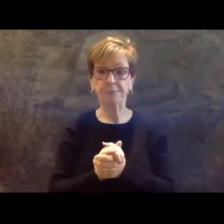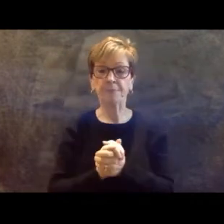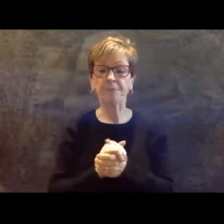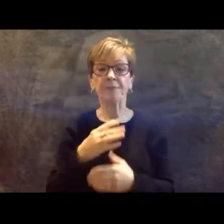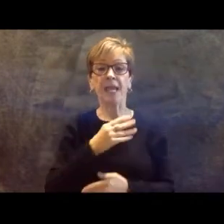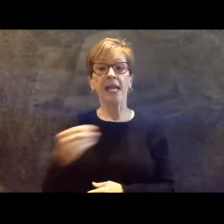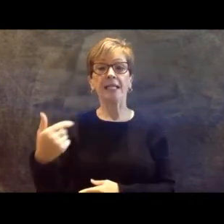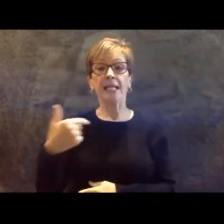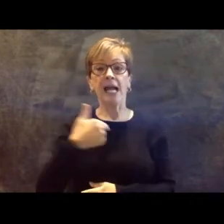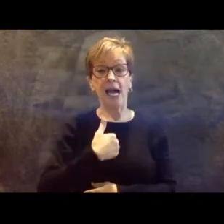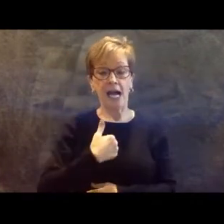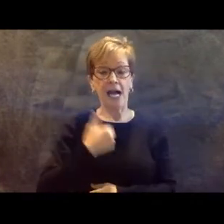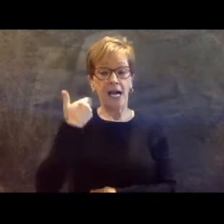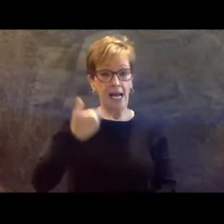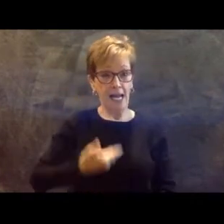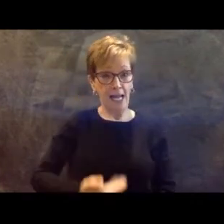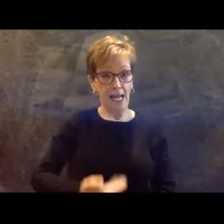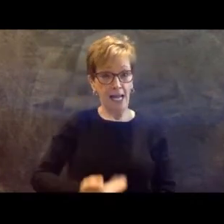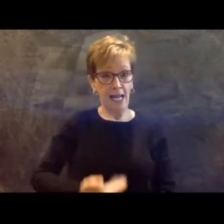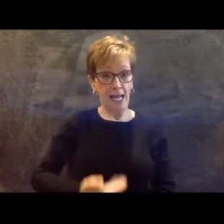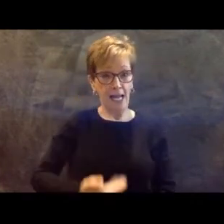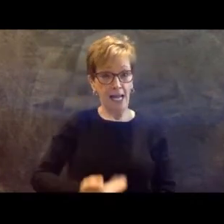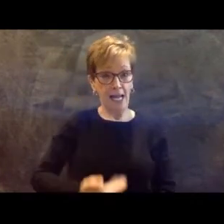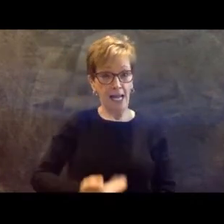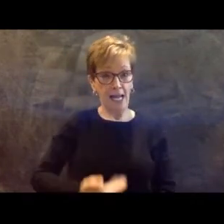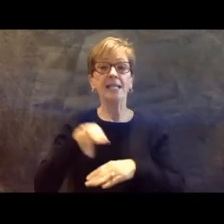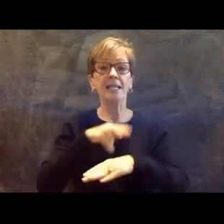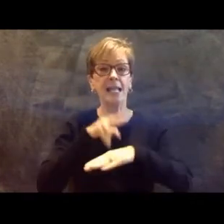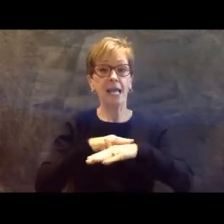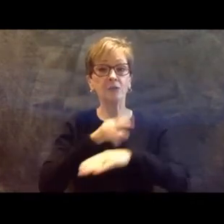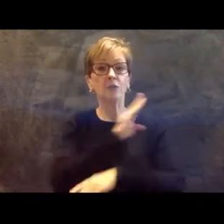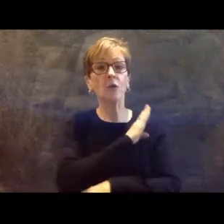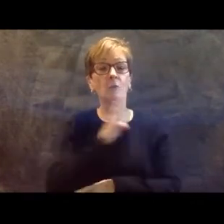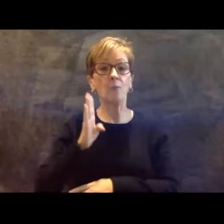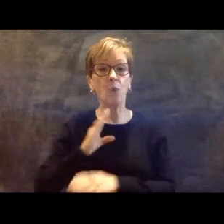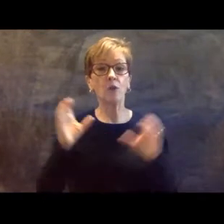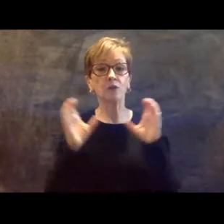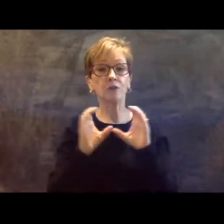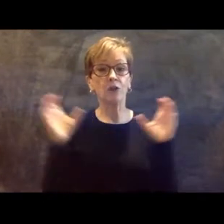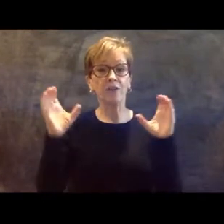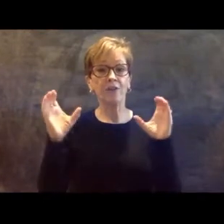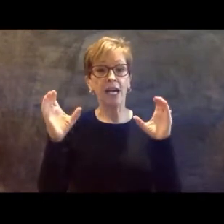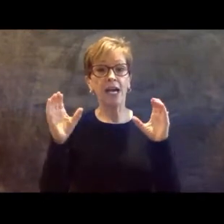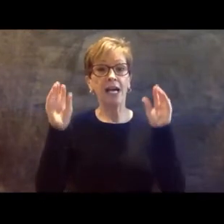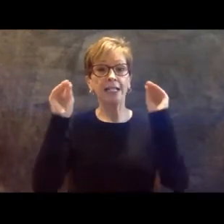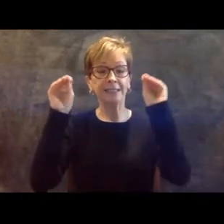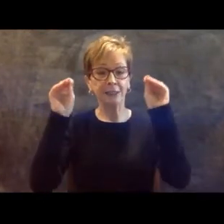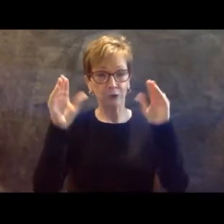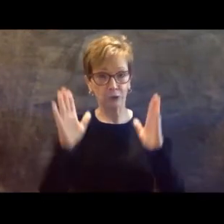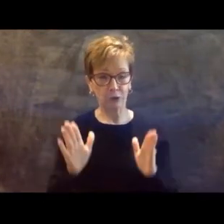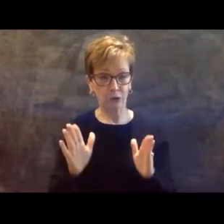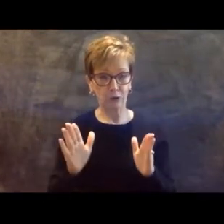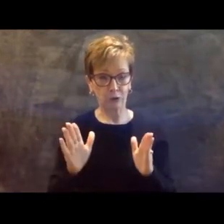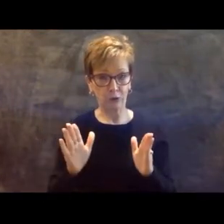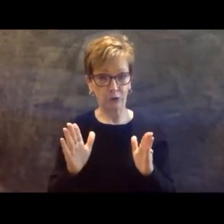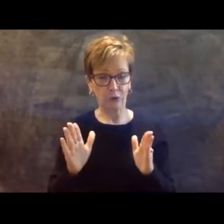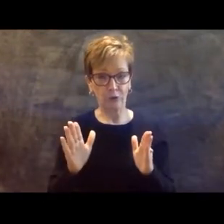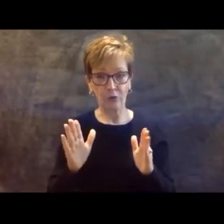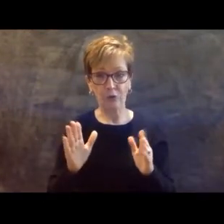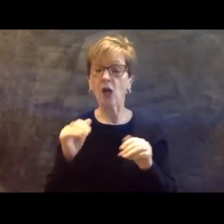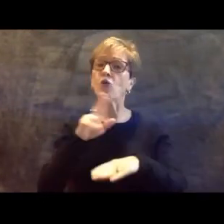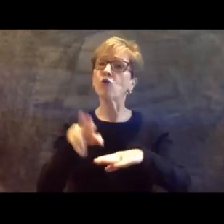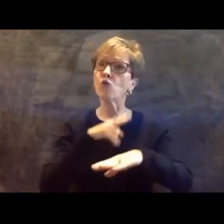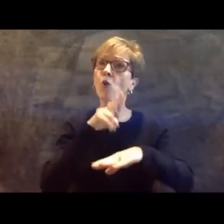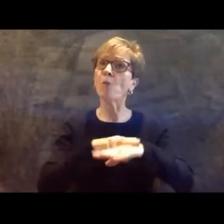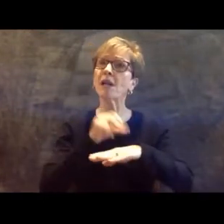am a National Board Certified Teacher. Normally, when we are all together in the same